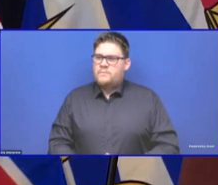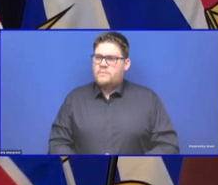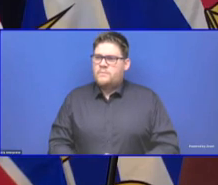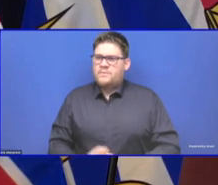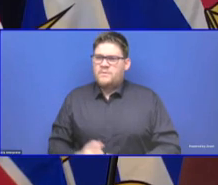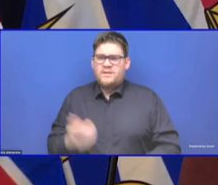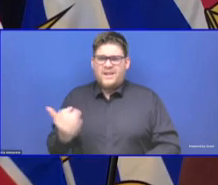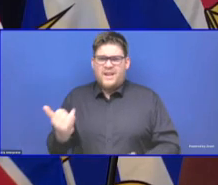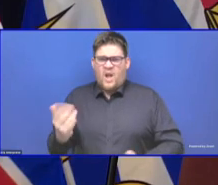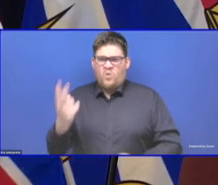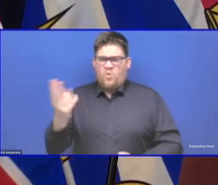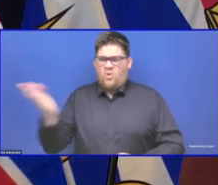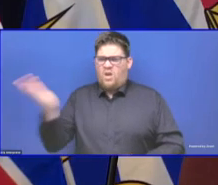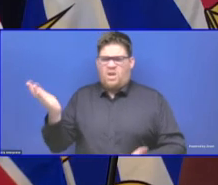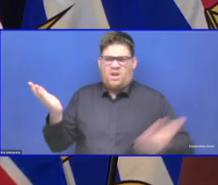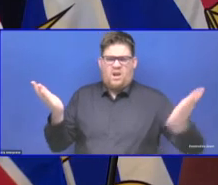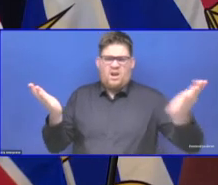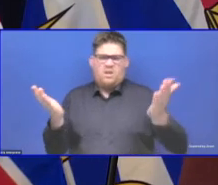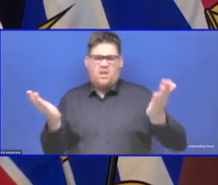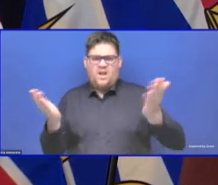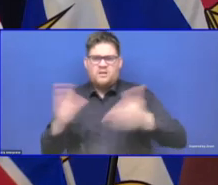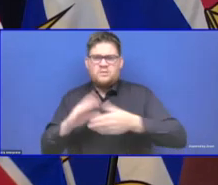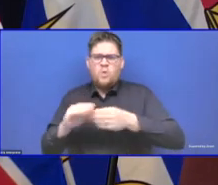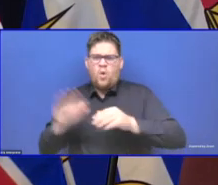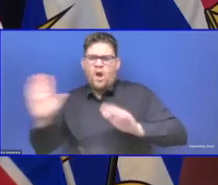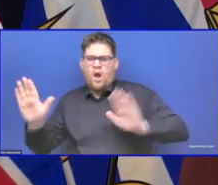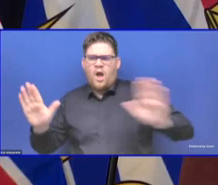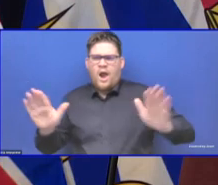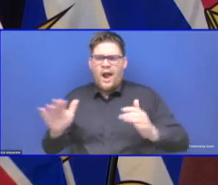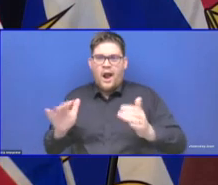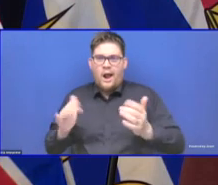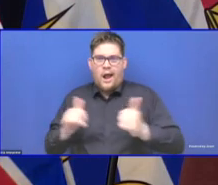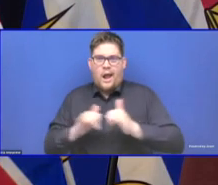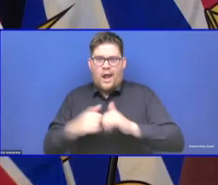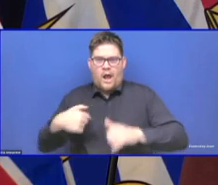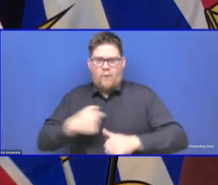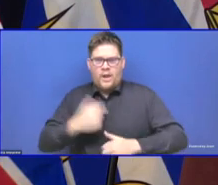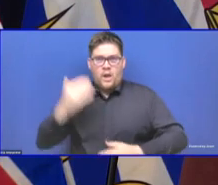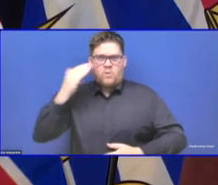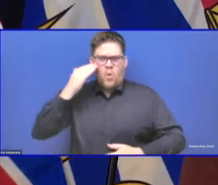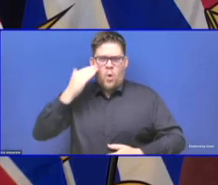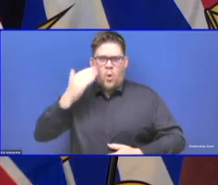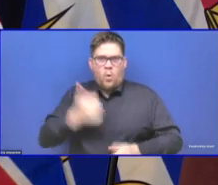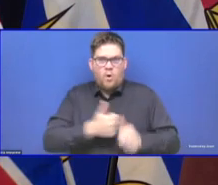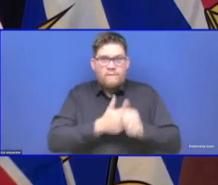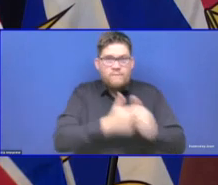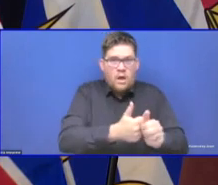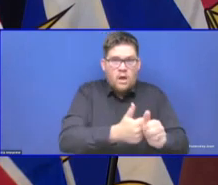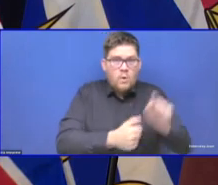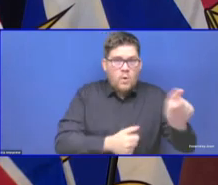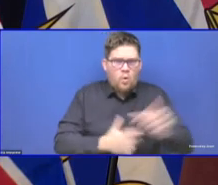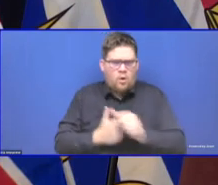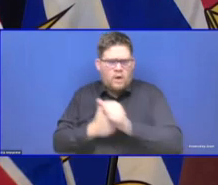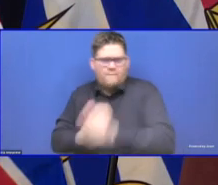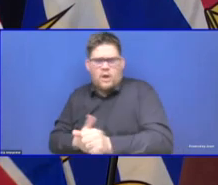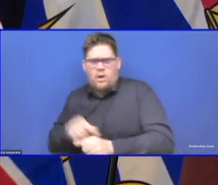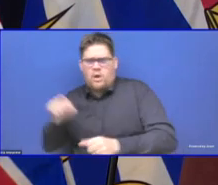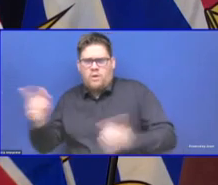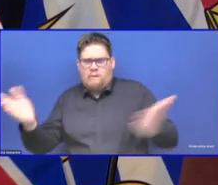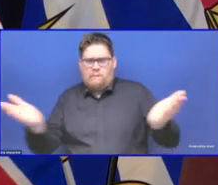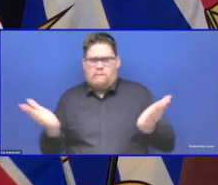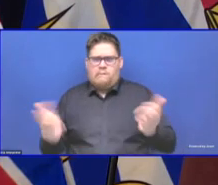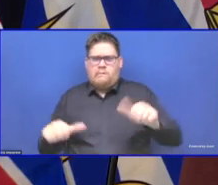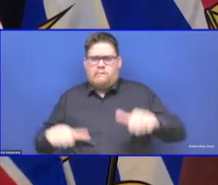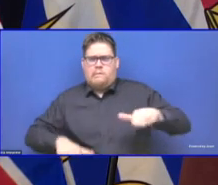what should they do? Who should they listen to? And in situations like that, again, who should people follow when it comes to the province